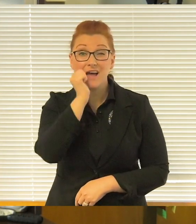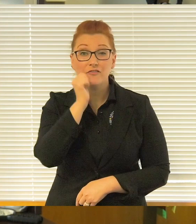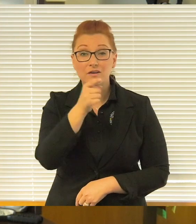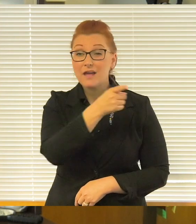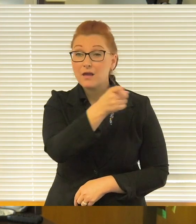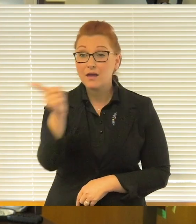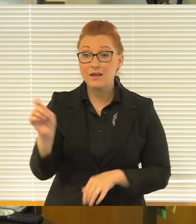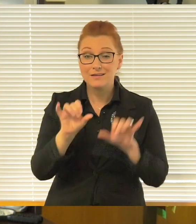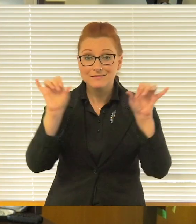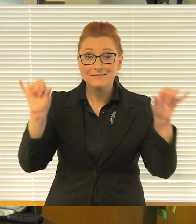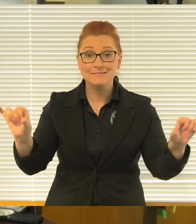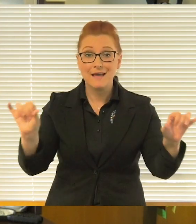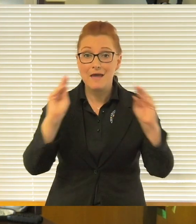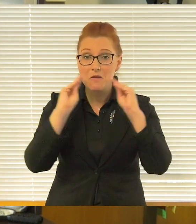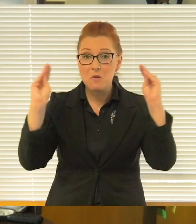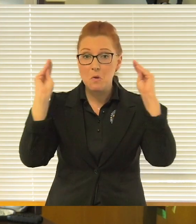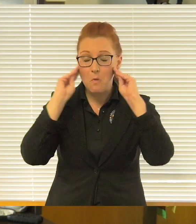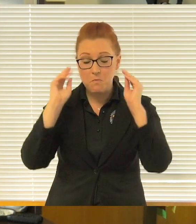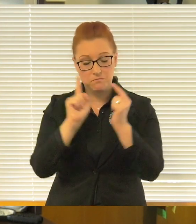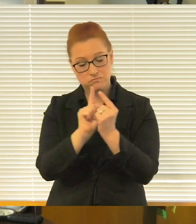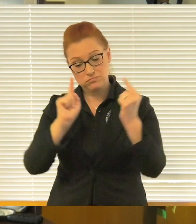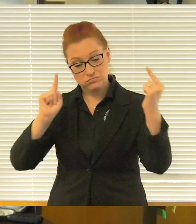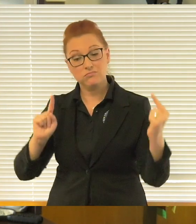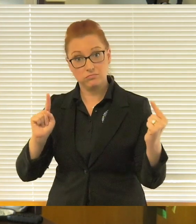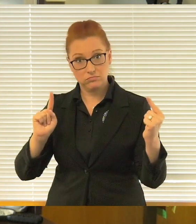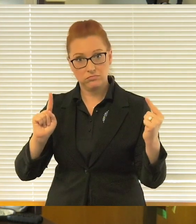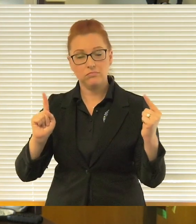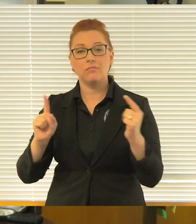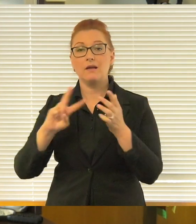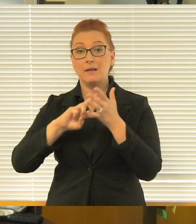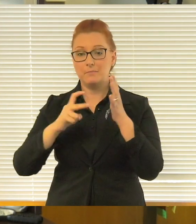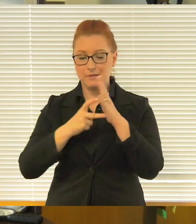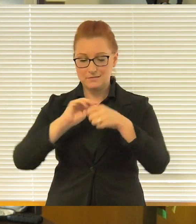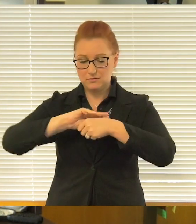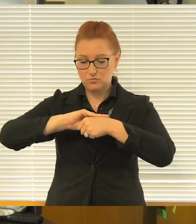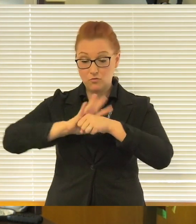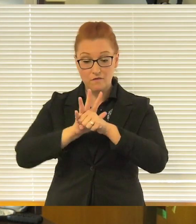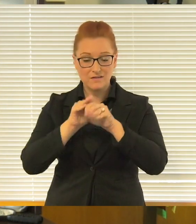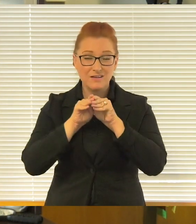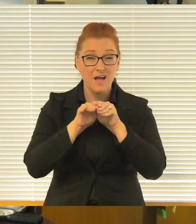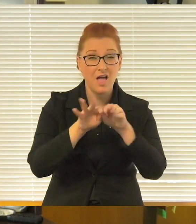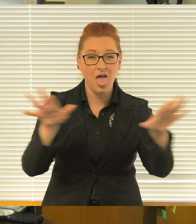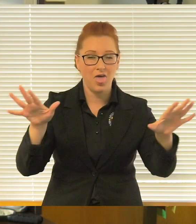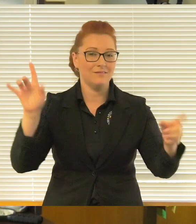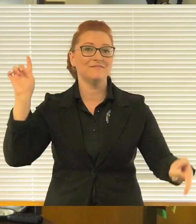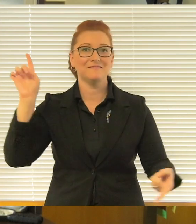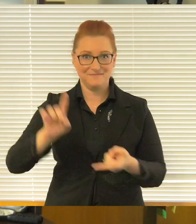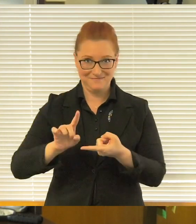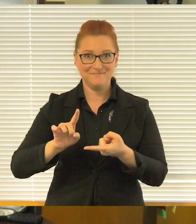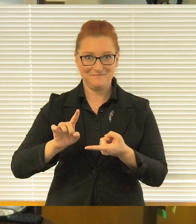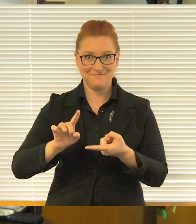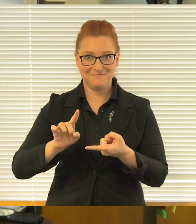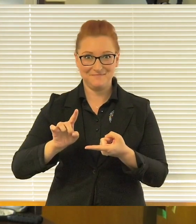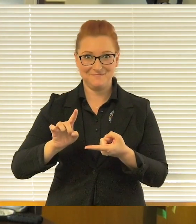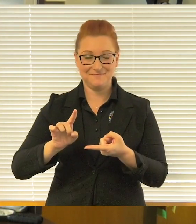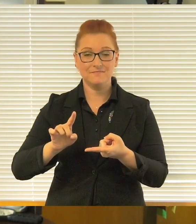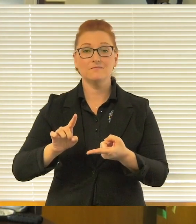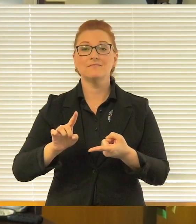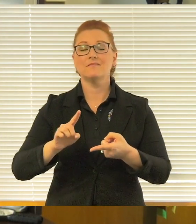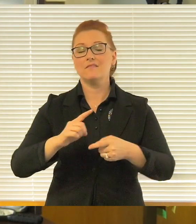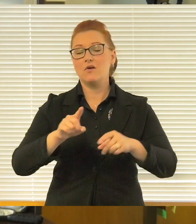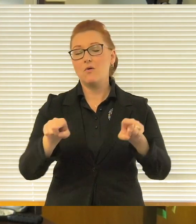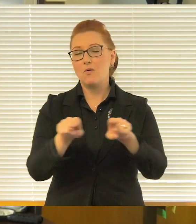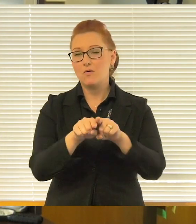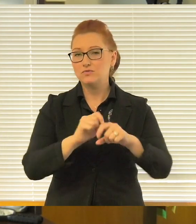physically distance yourself from others, you are helping to stem the spread of the coronavirus and help protect